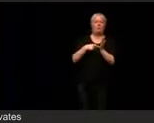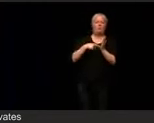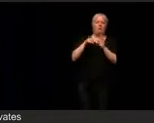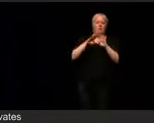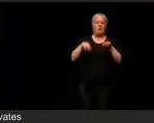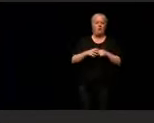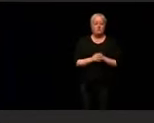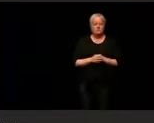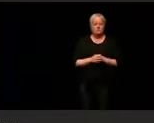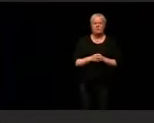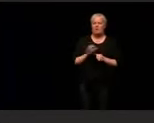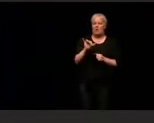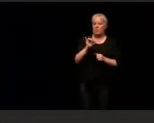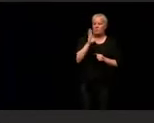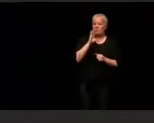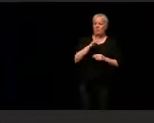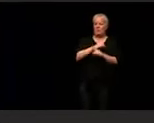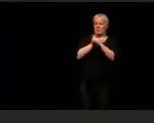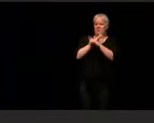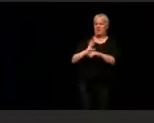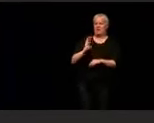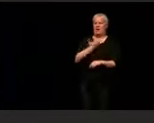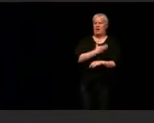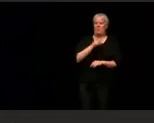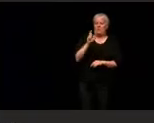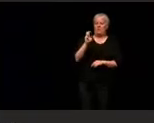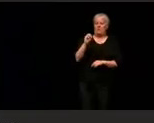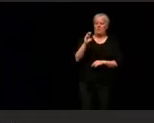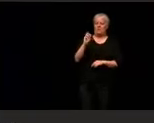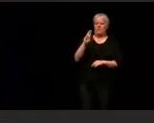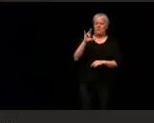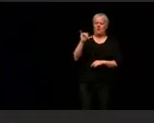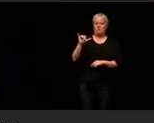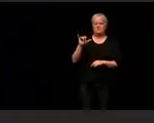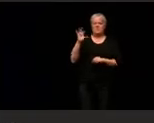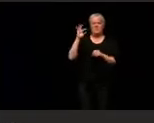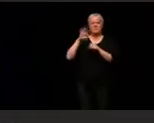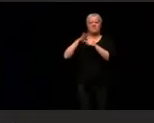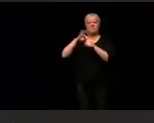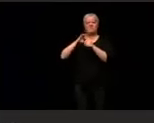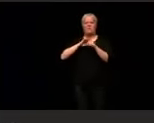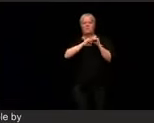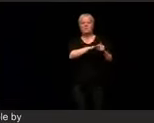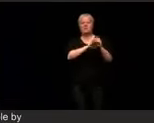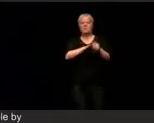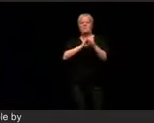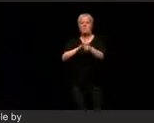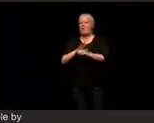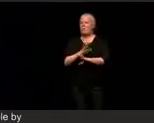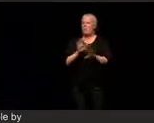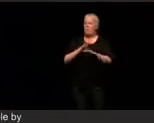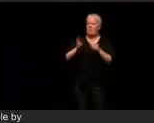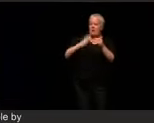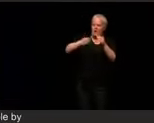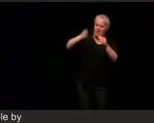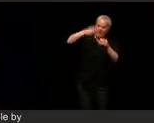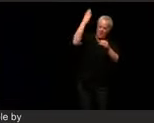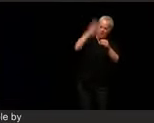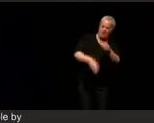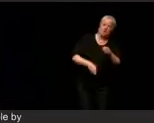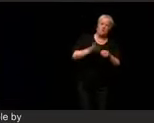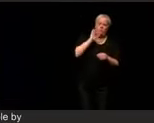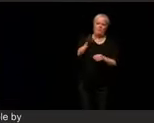defend our democracy and end the era of voter suppression in the United States of America once and